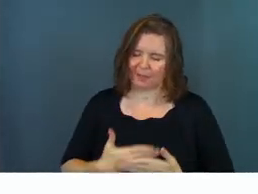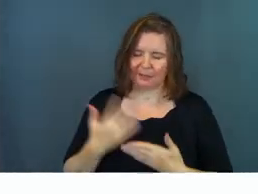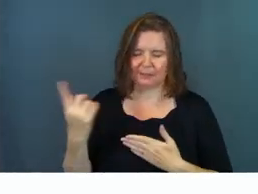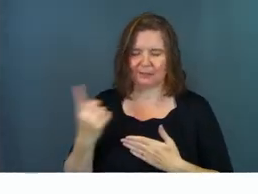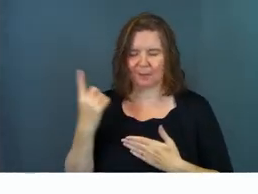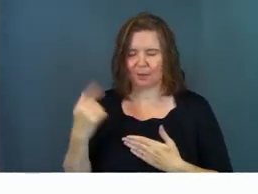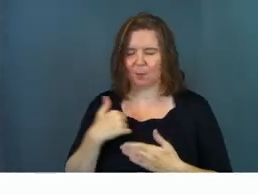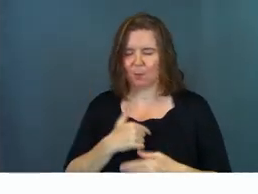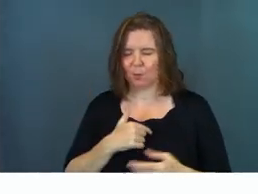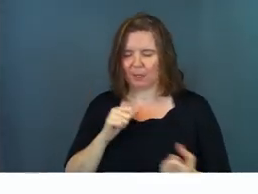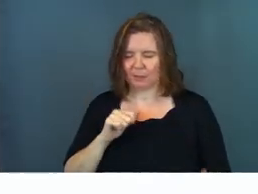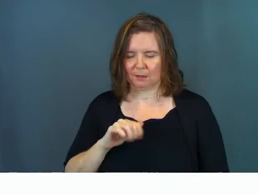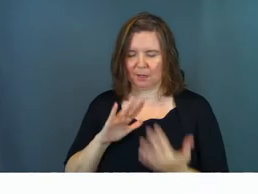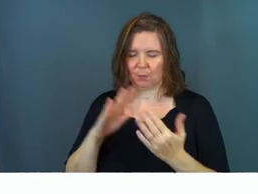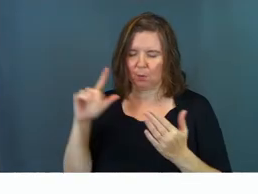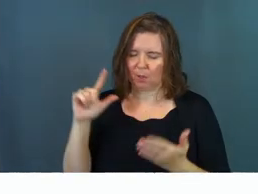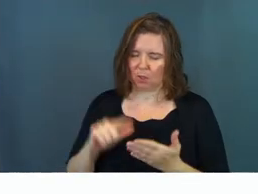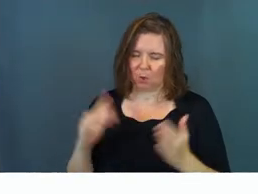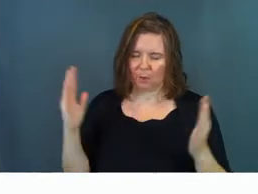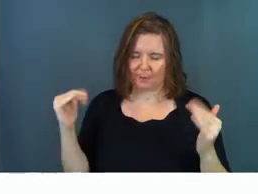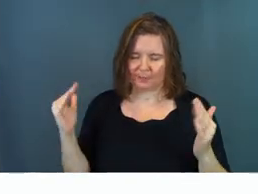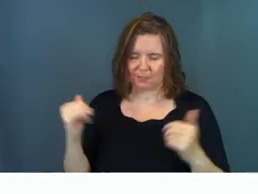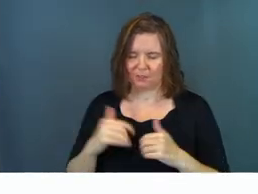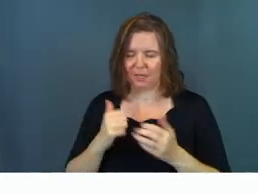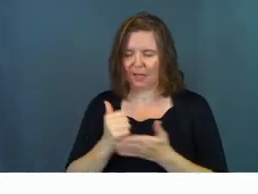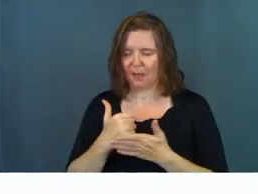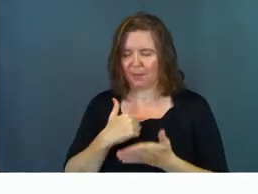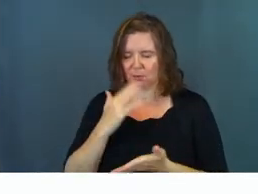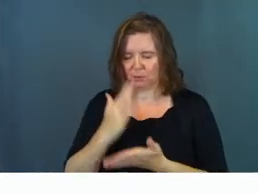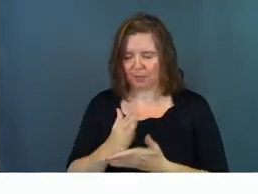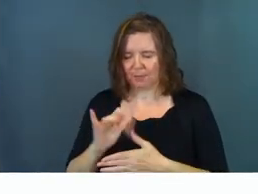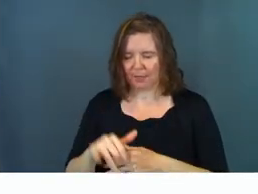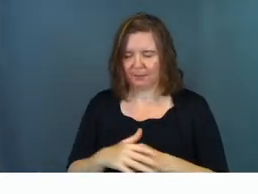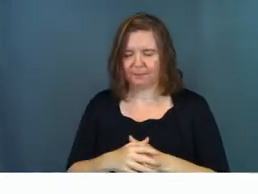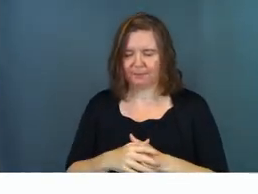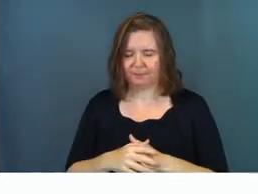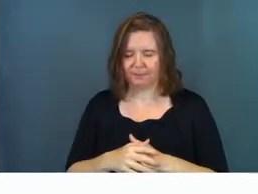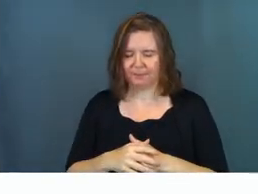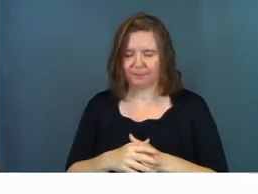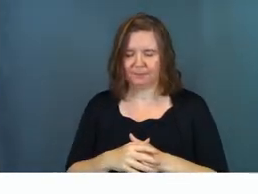that sometimes we come to you with low expectations. Help us to stop that.